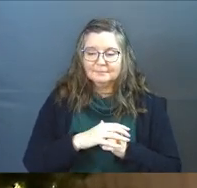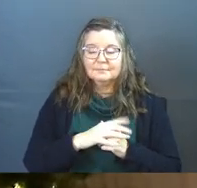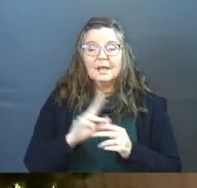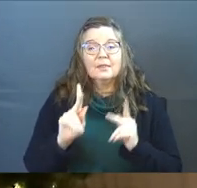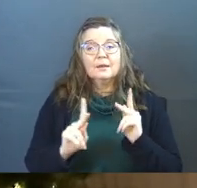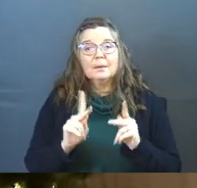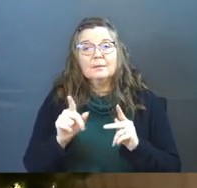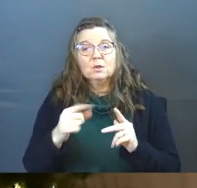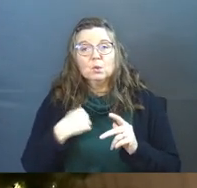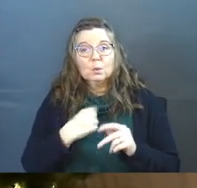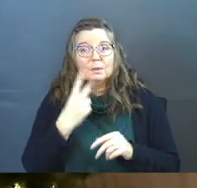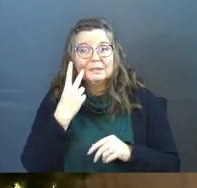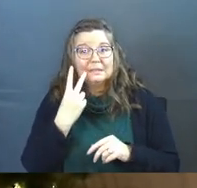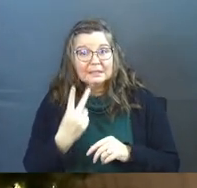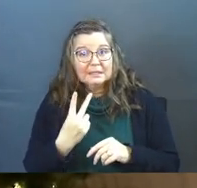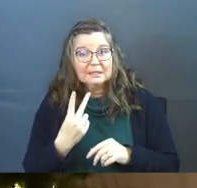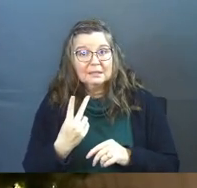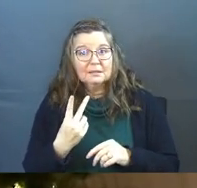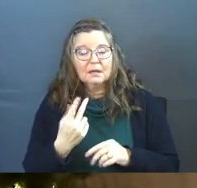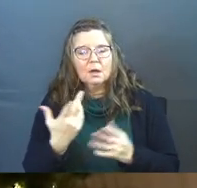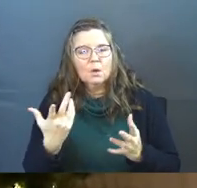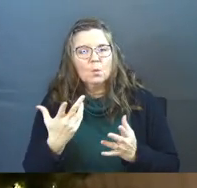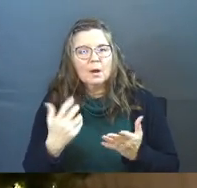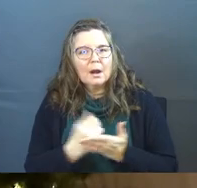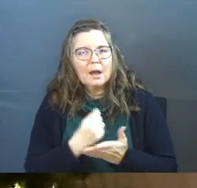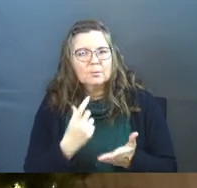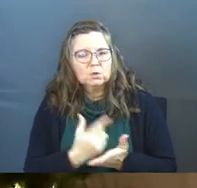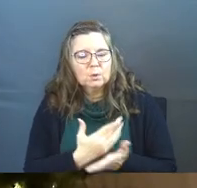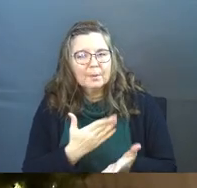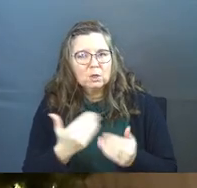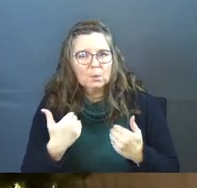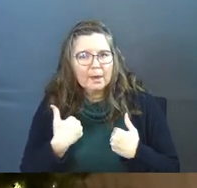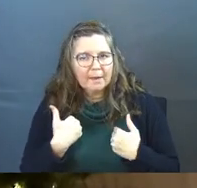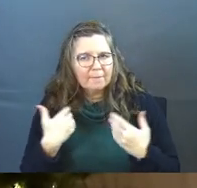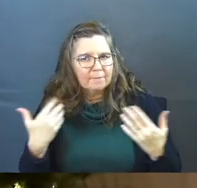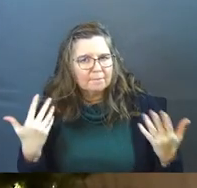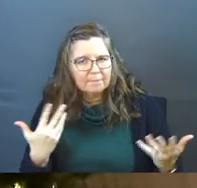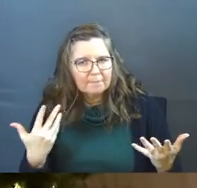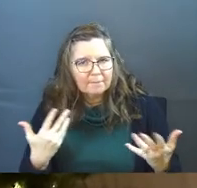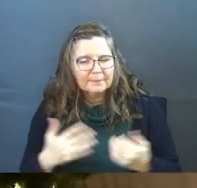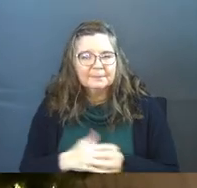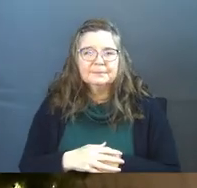And the people that you're going to see and what opportunities might you have.